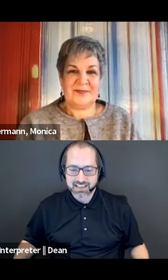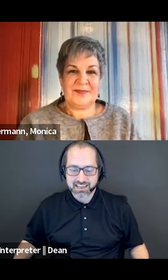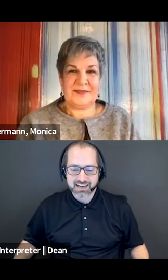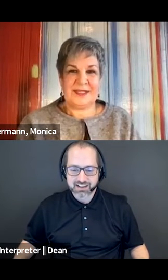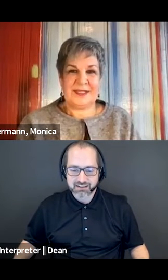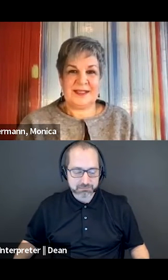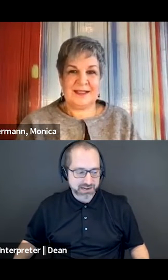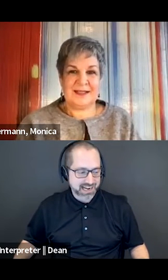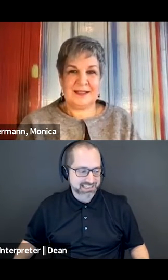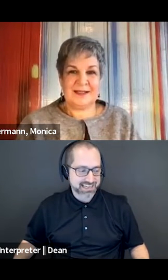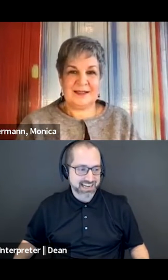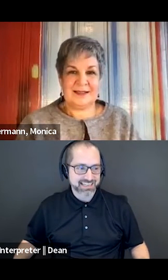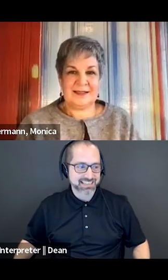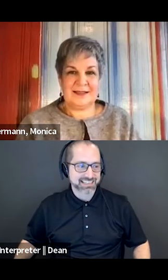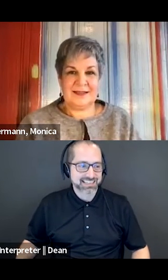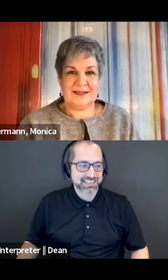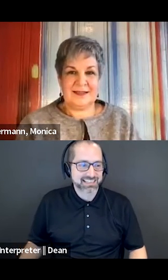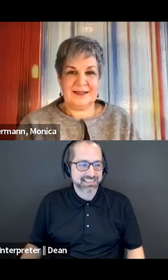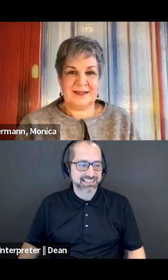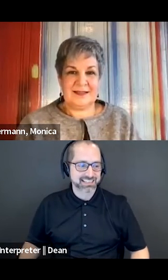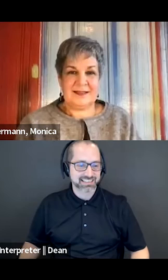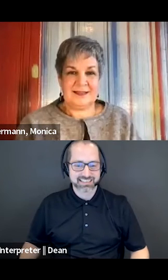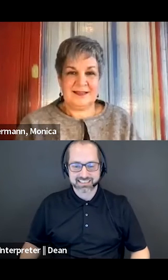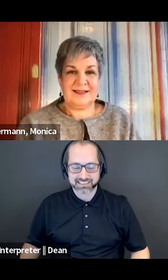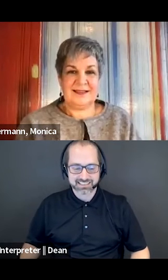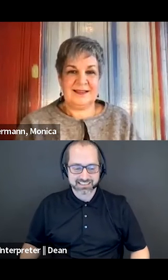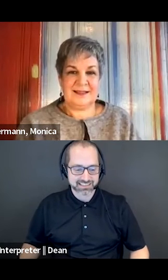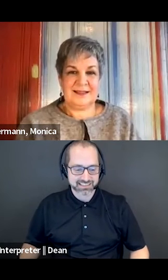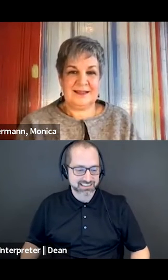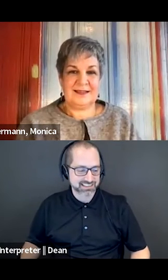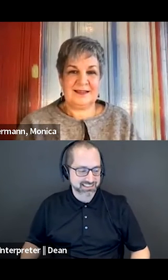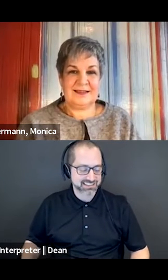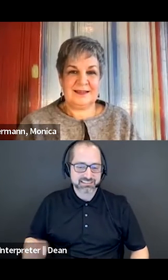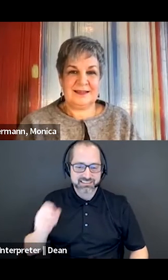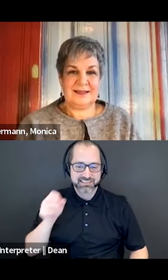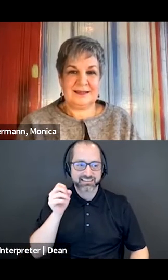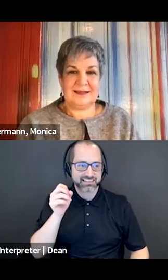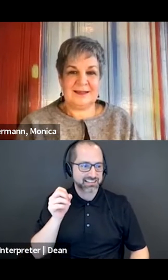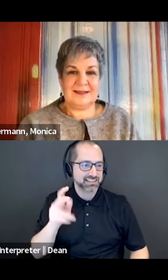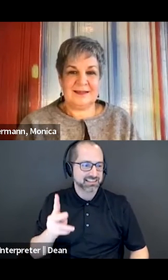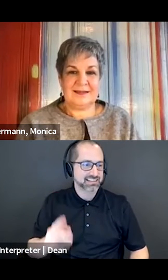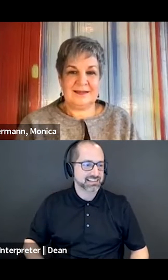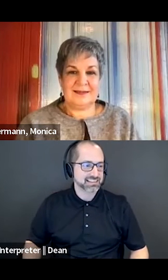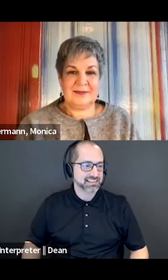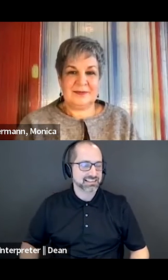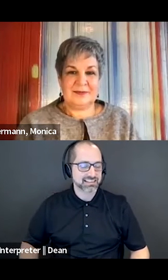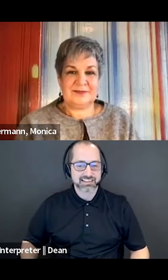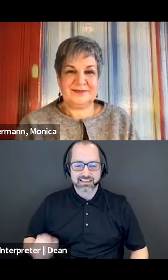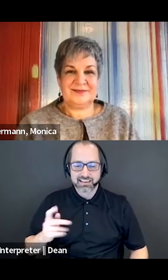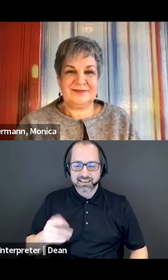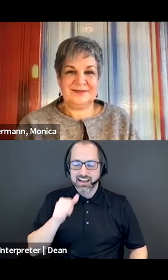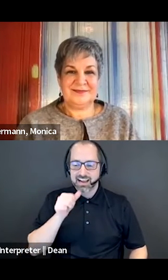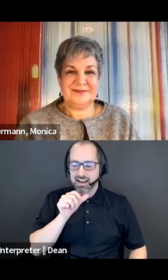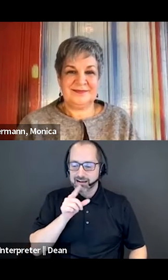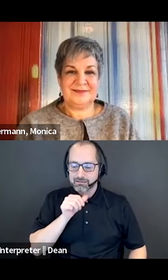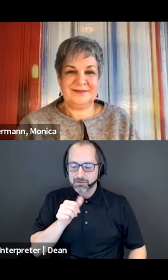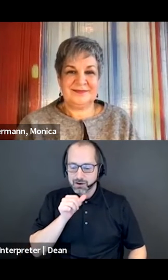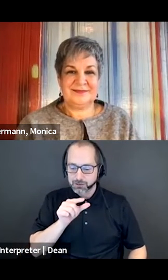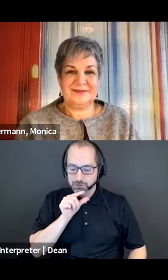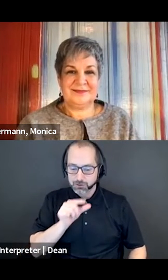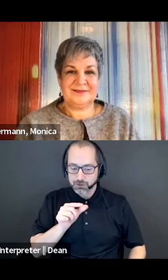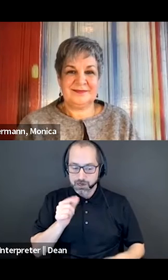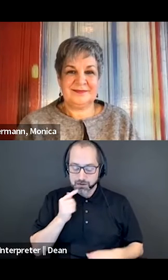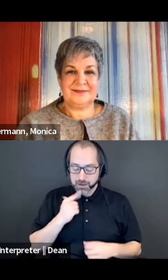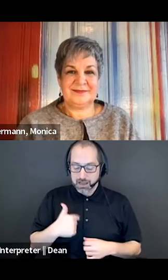I think I'll have to pass again. Okay. And I don't know if this matters to everyone for me as the host, the person with